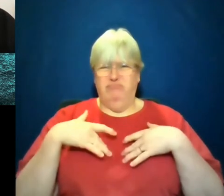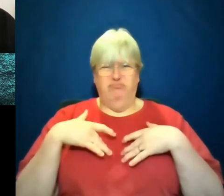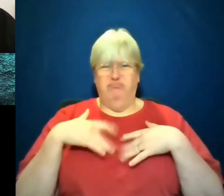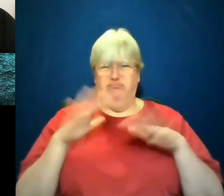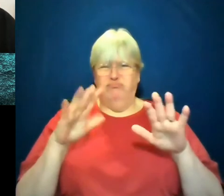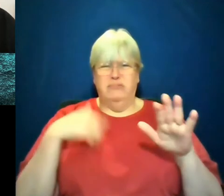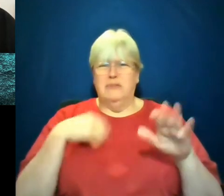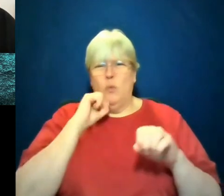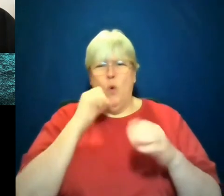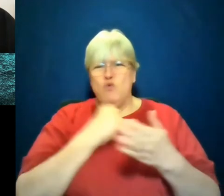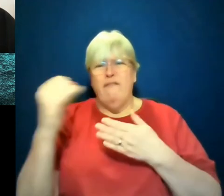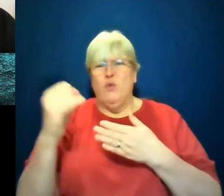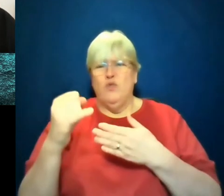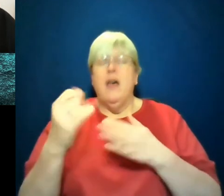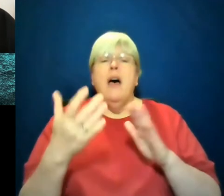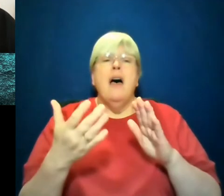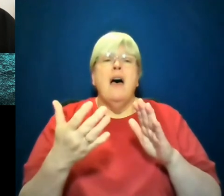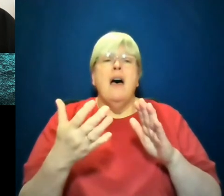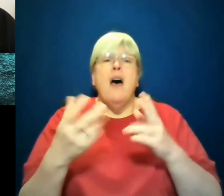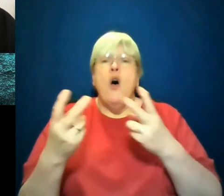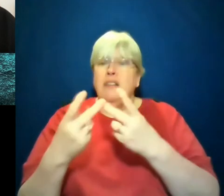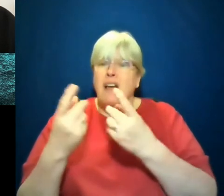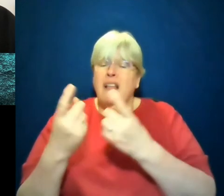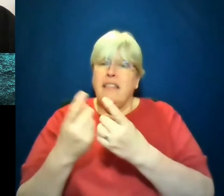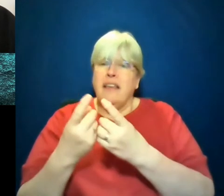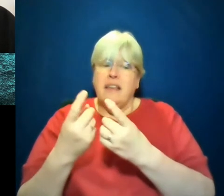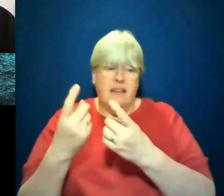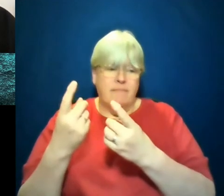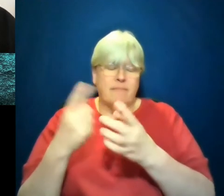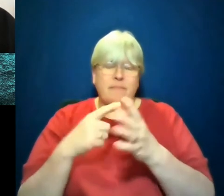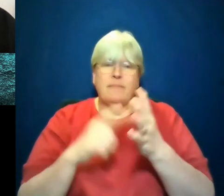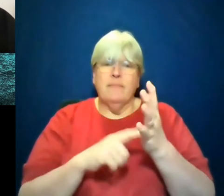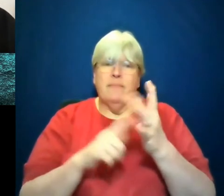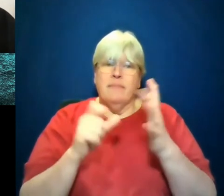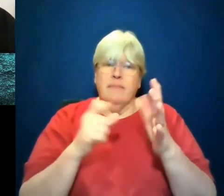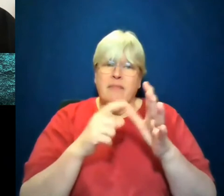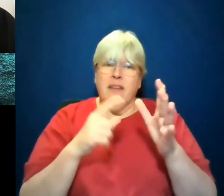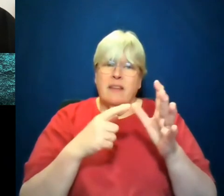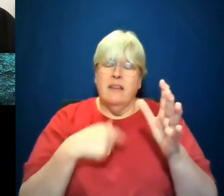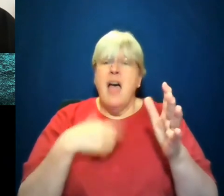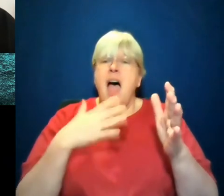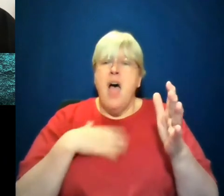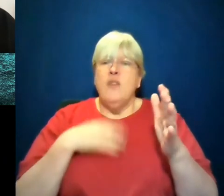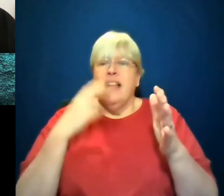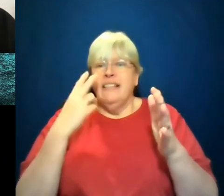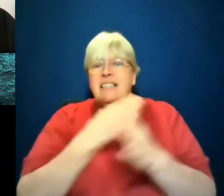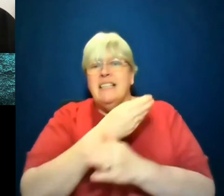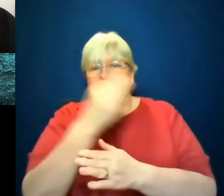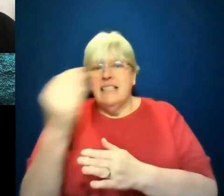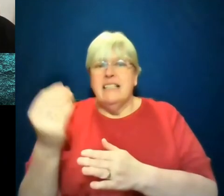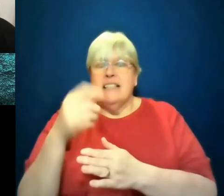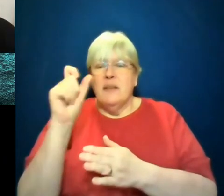to do it. On the other hand, Attica, and I completely understand that I would quite like to see some of those people have to talk to you at a barbecue.